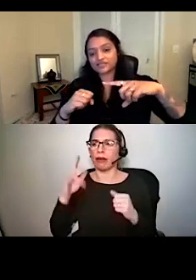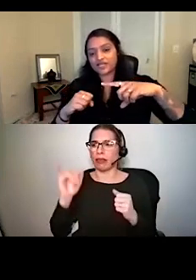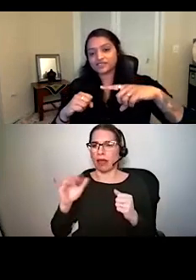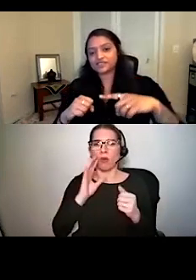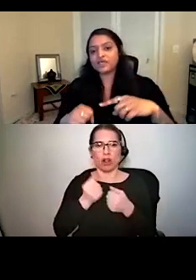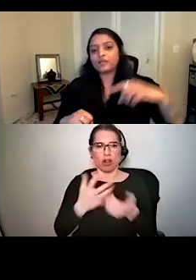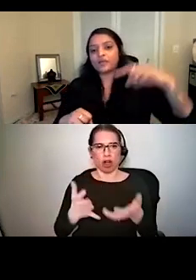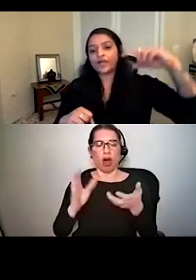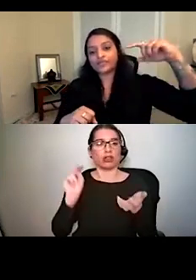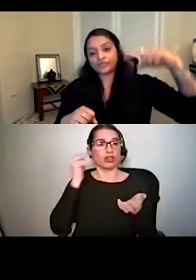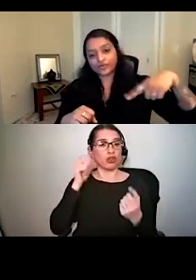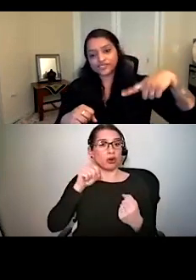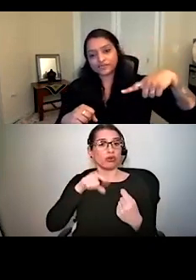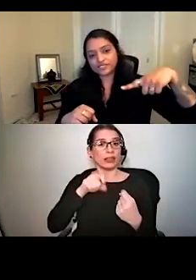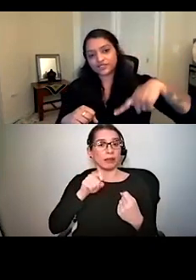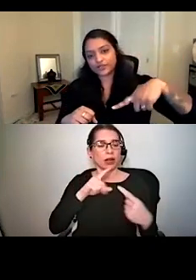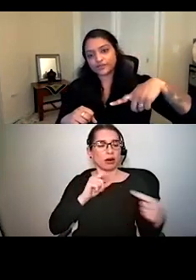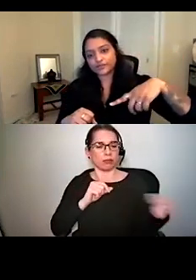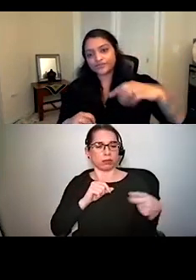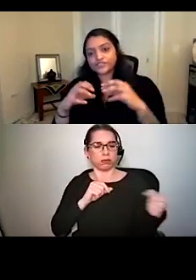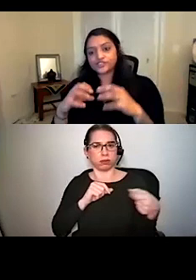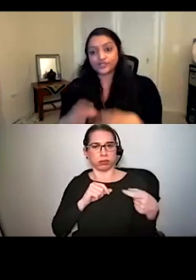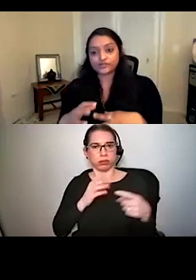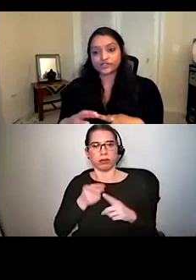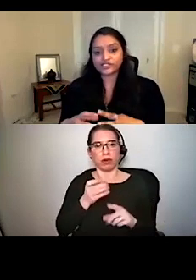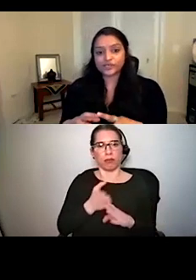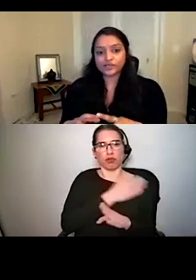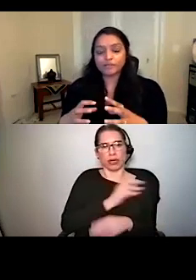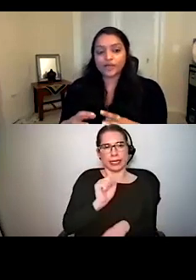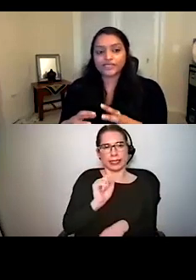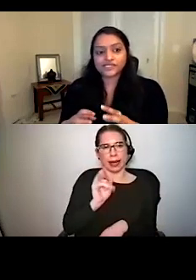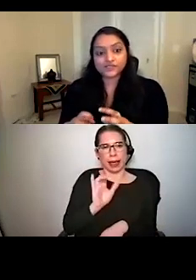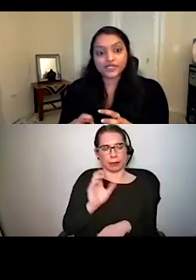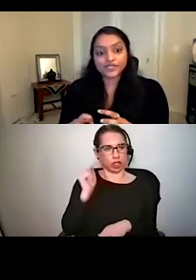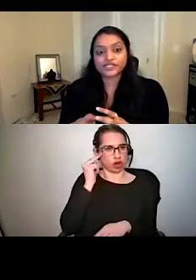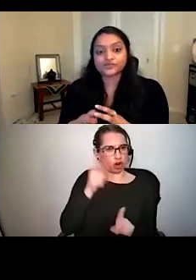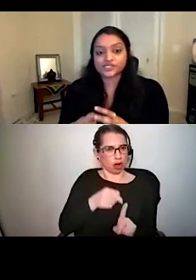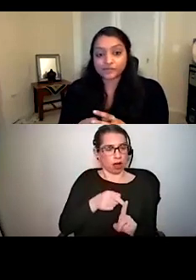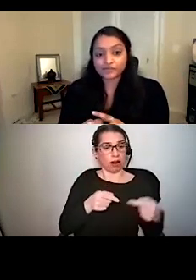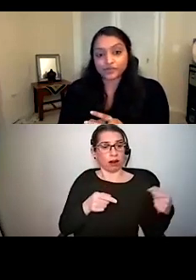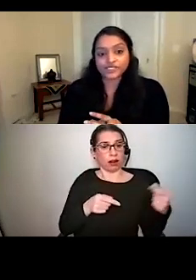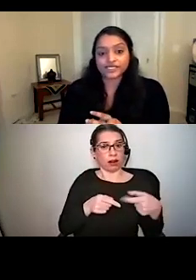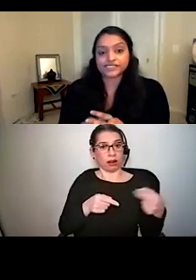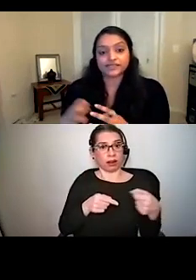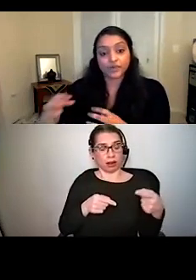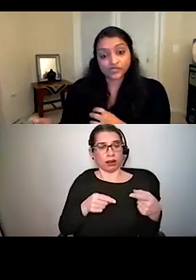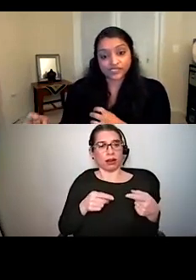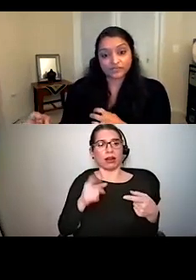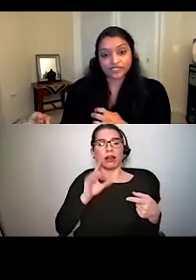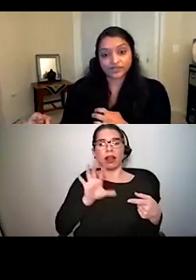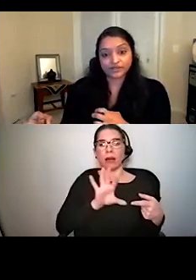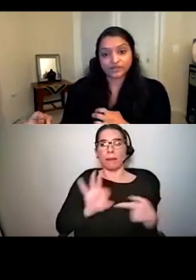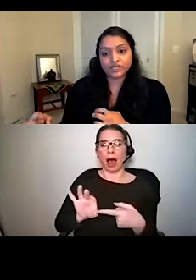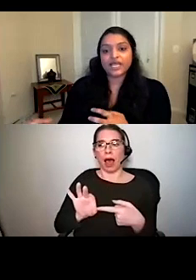synapse sites by the presynaptic neuron. This neurotransmitter binds to specialized receptor proteins in the